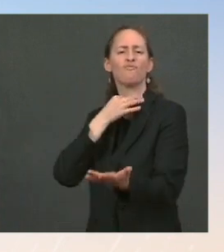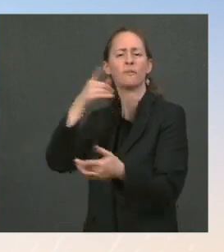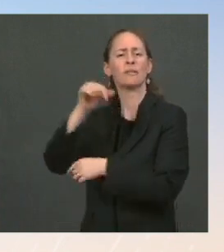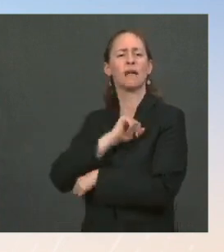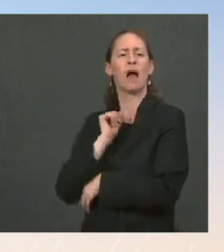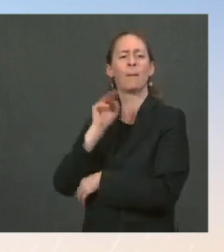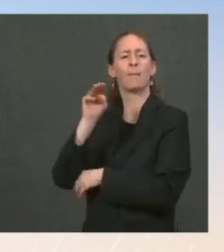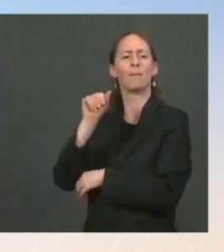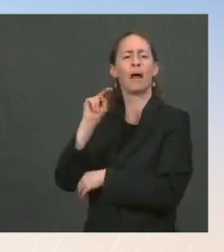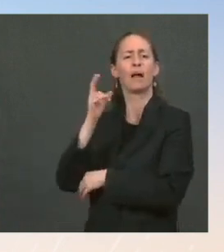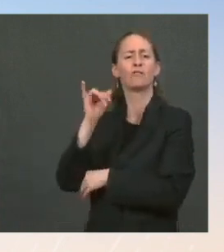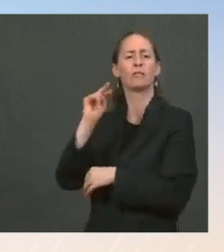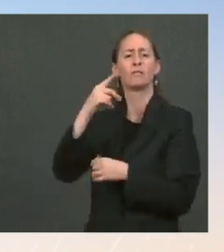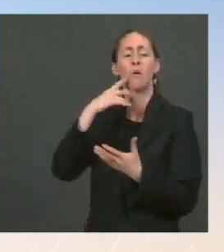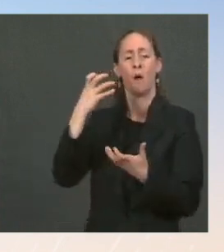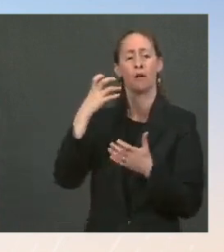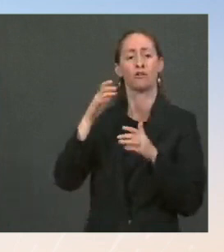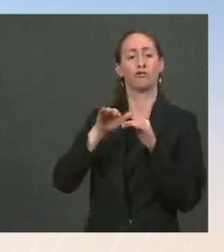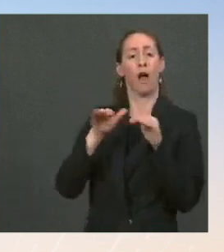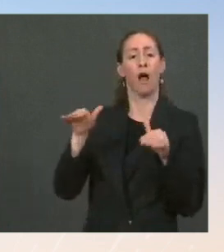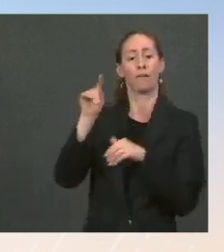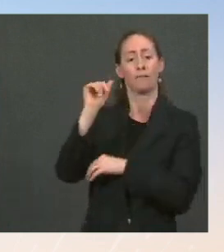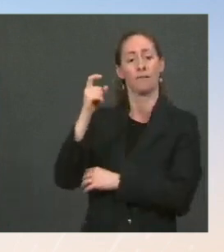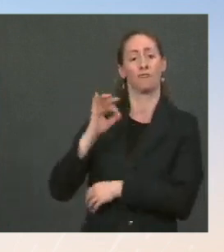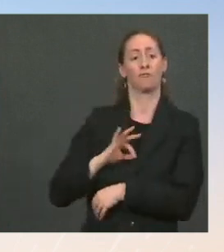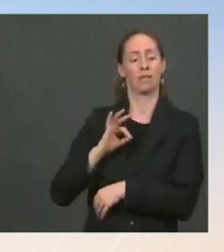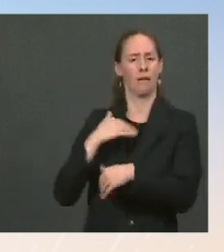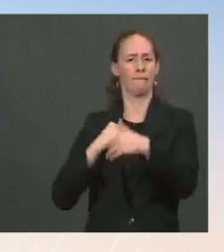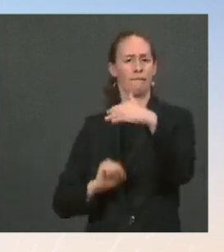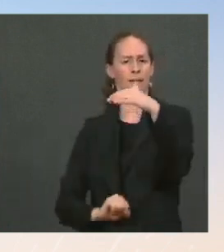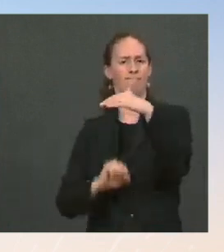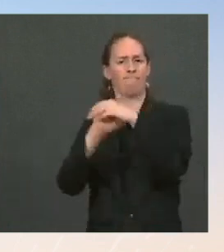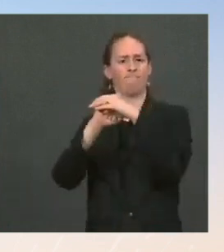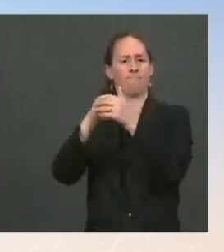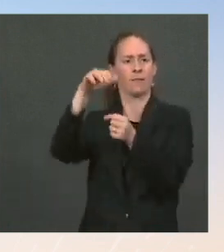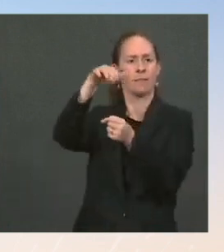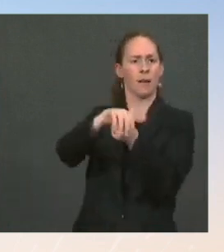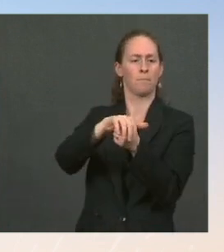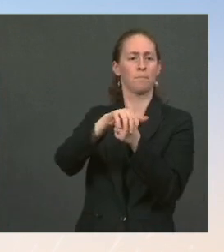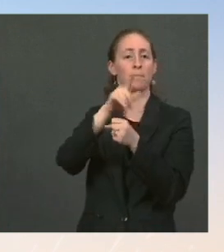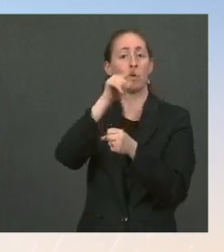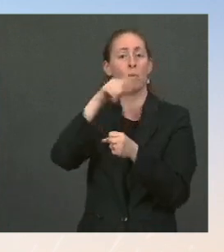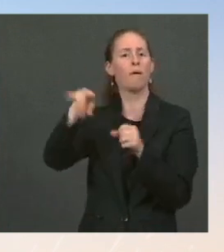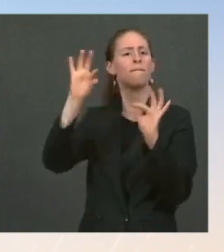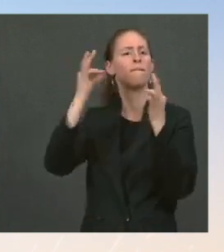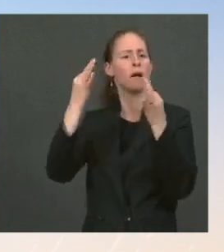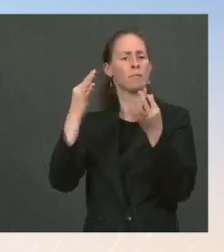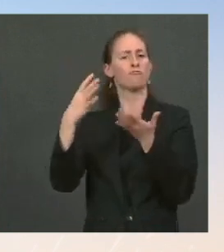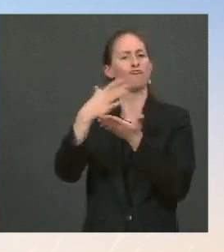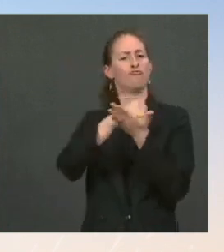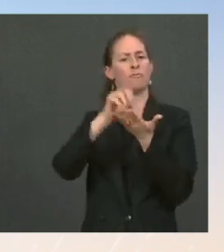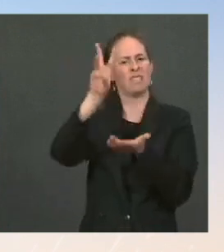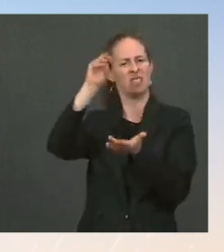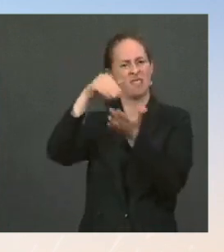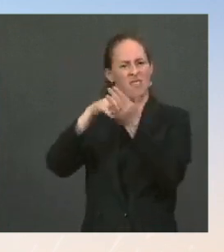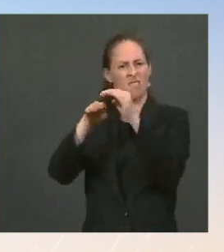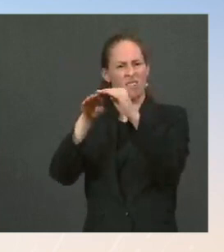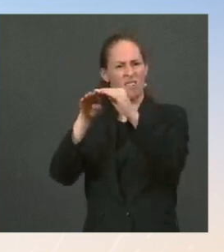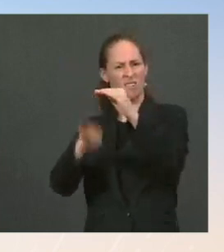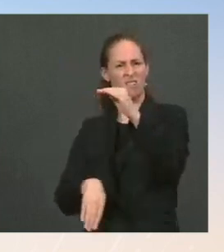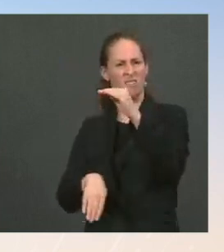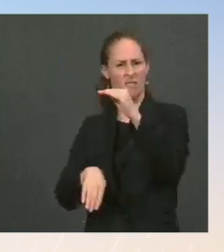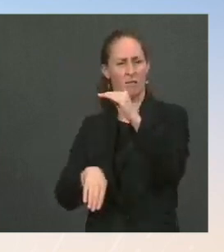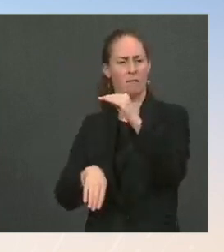tax credit to families making under $60,000 a year and add a work requirement. I know that you've said previously that